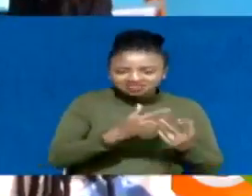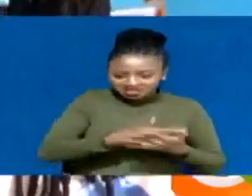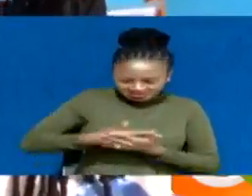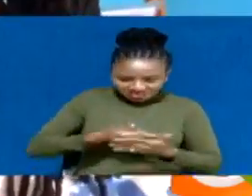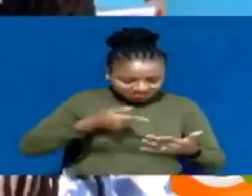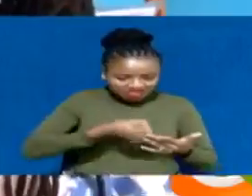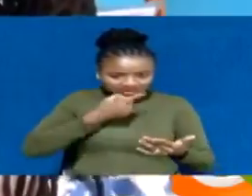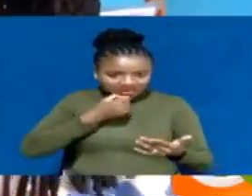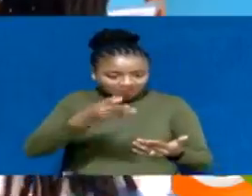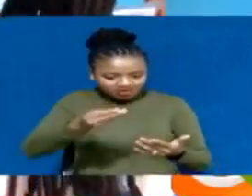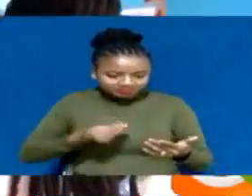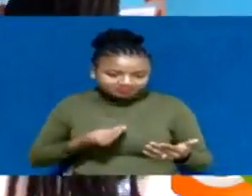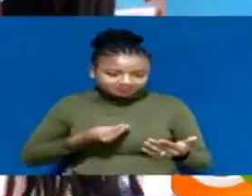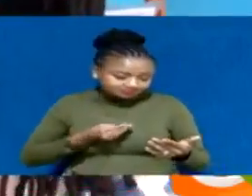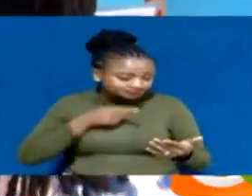Today,